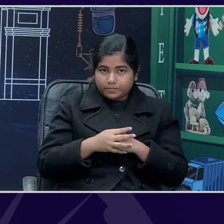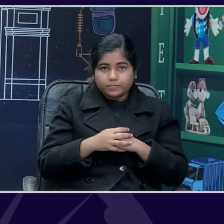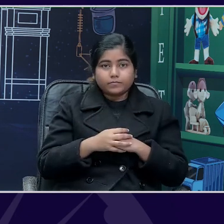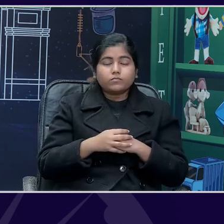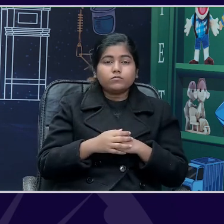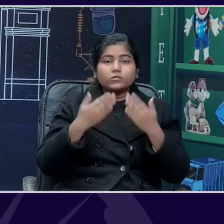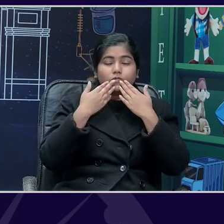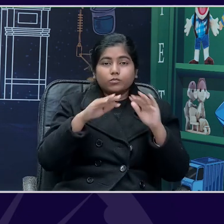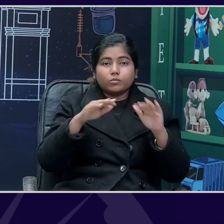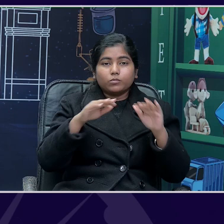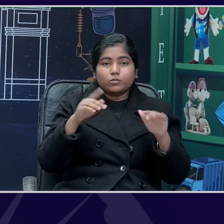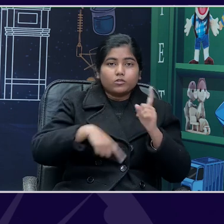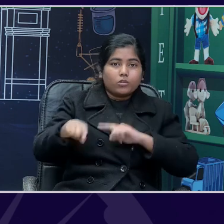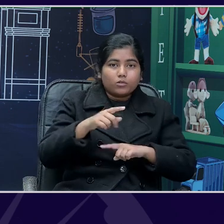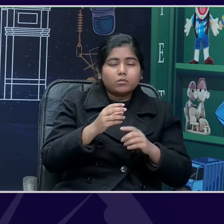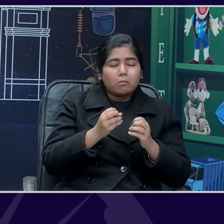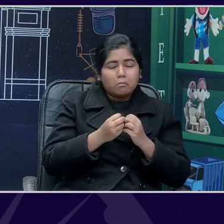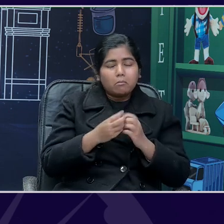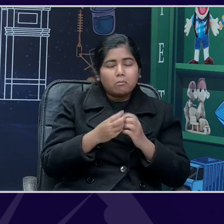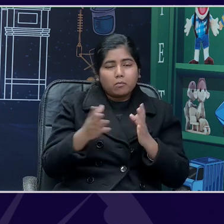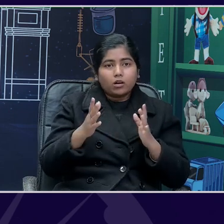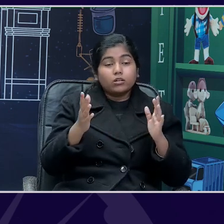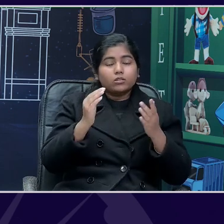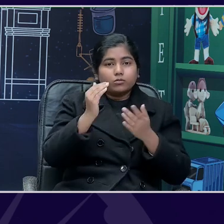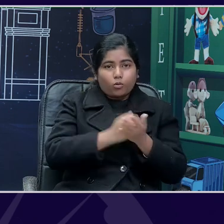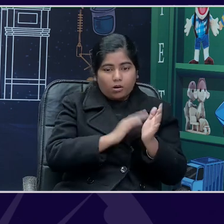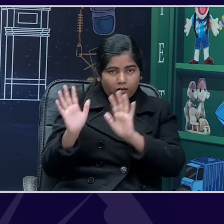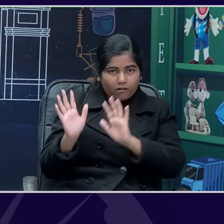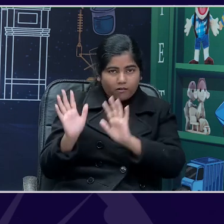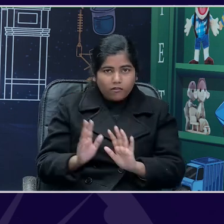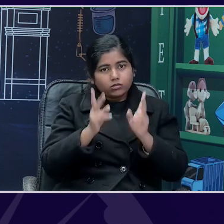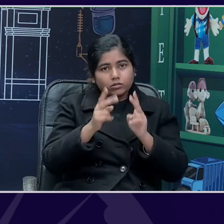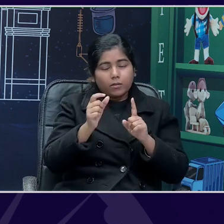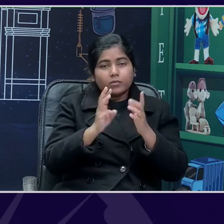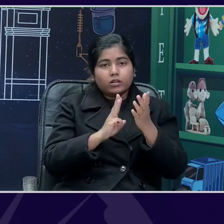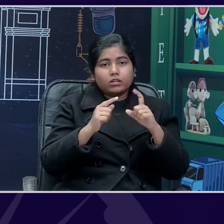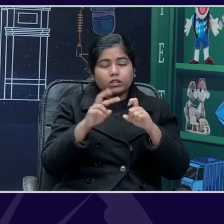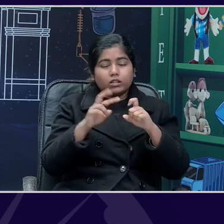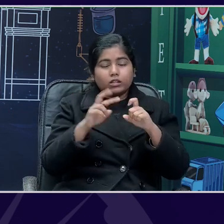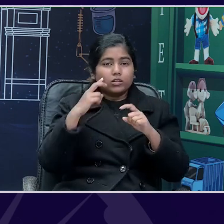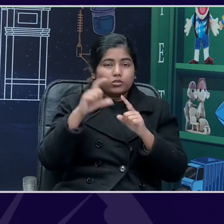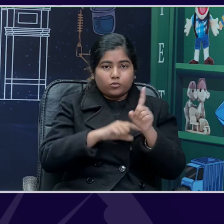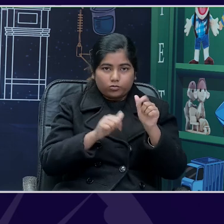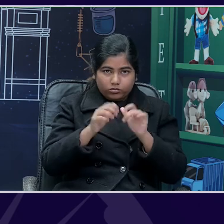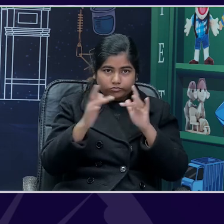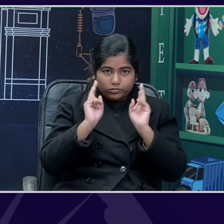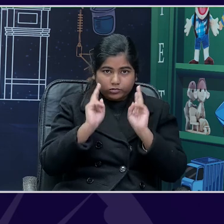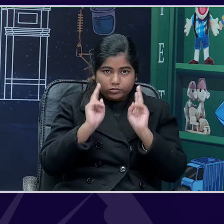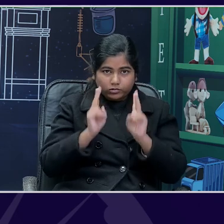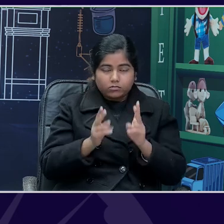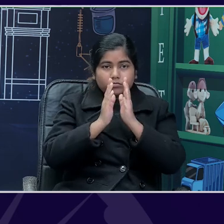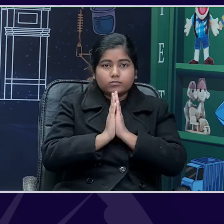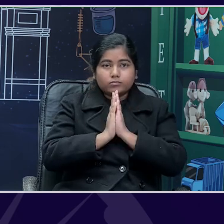So, students, there are other subjects. You joined by this channel. I will you a free free. Namaskar . .